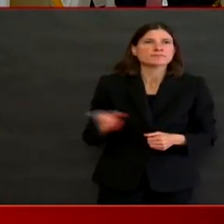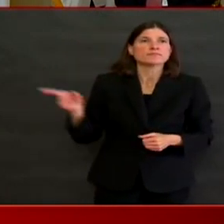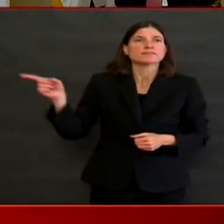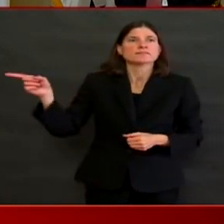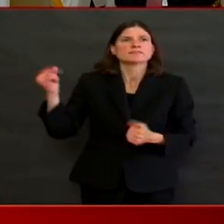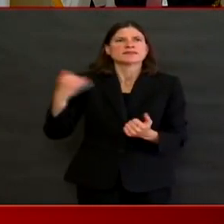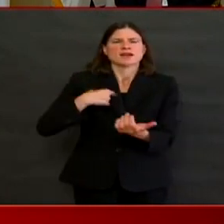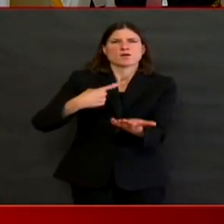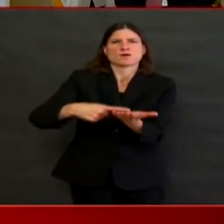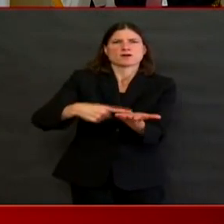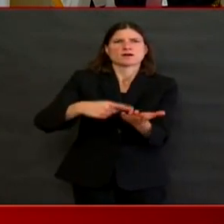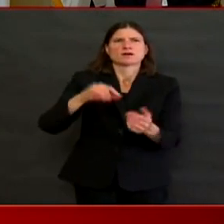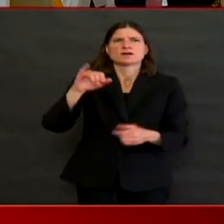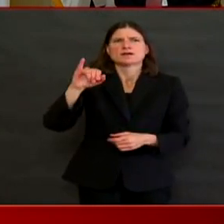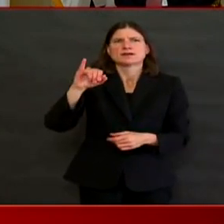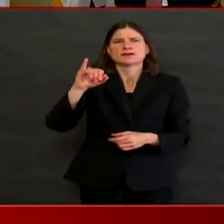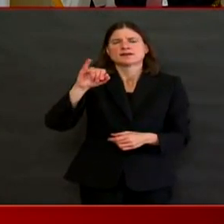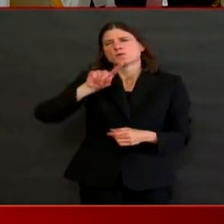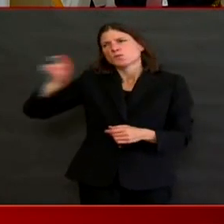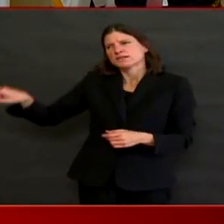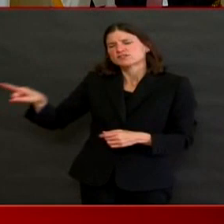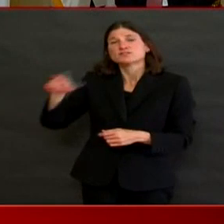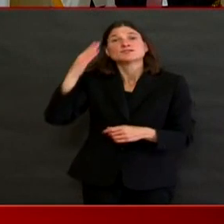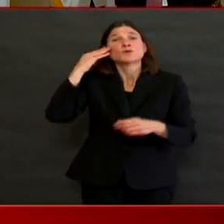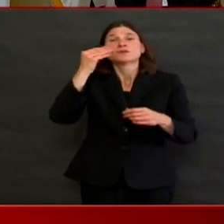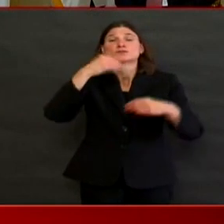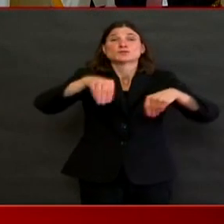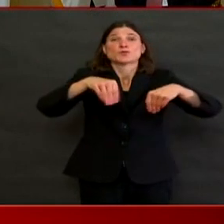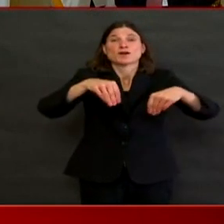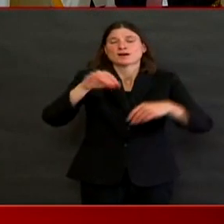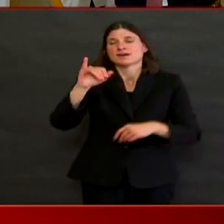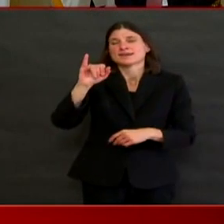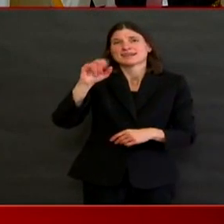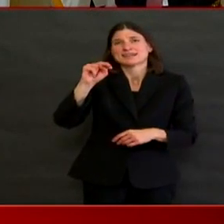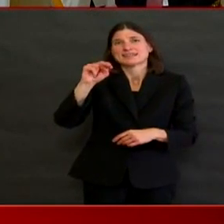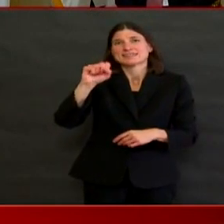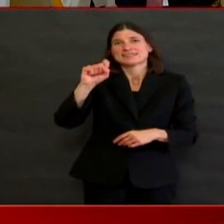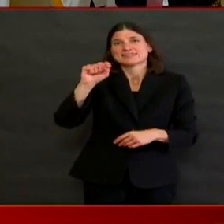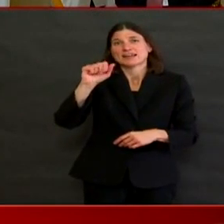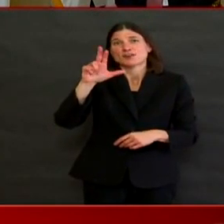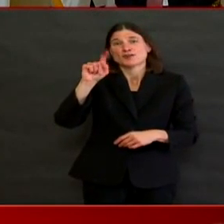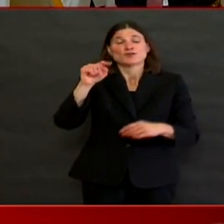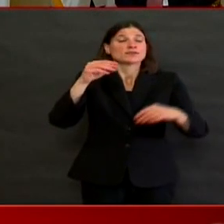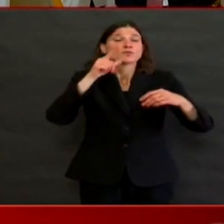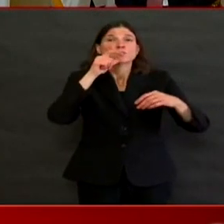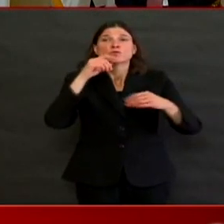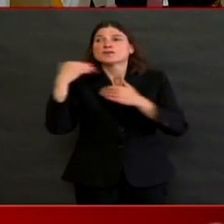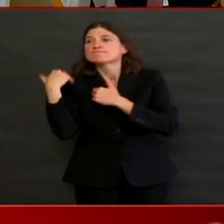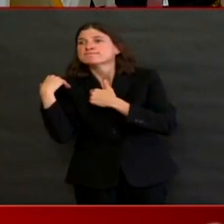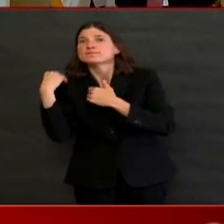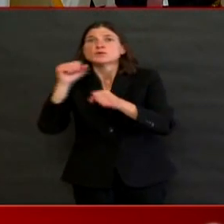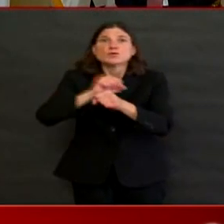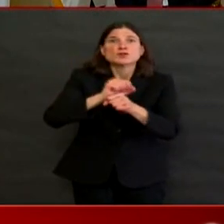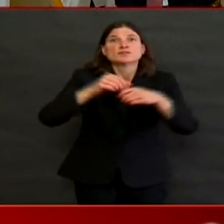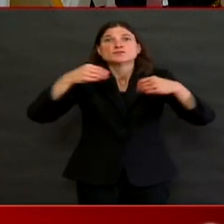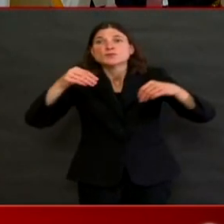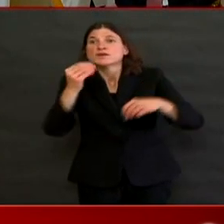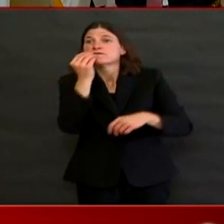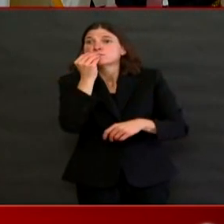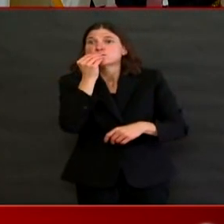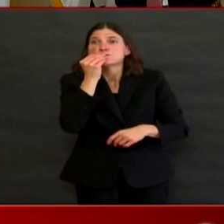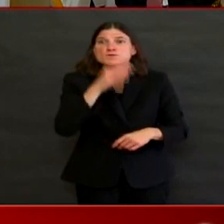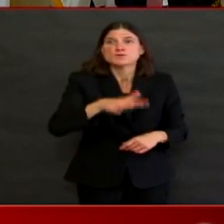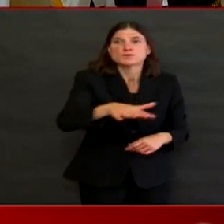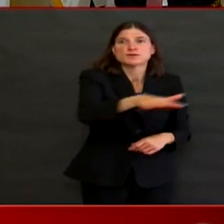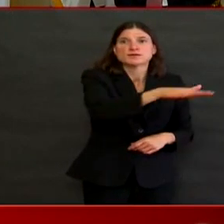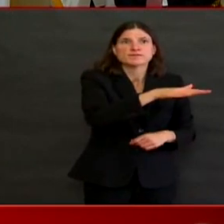authority over Wyatt because it's a federal facility. Having said that, I do, uh, care deeply about what's happening in my